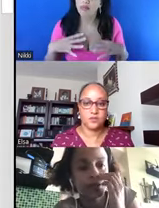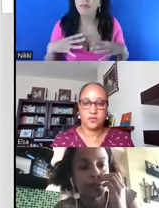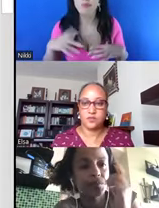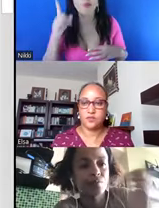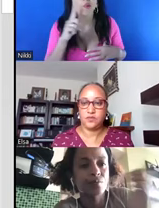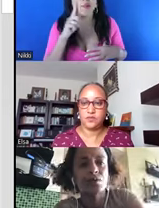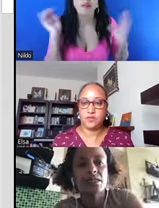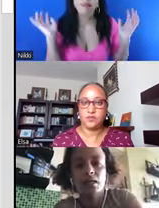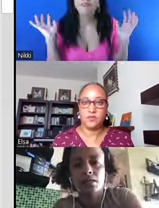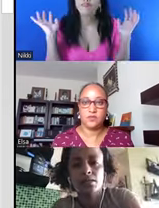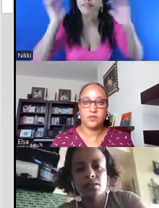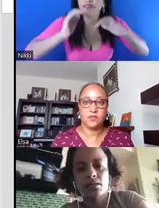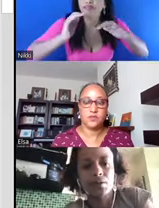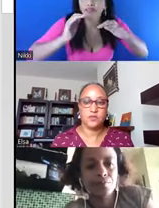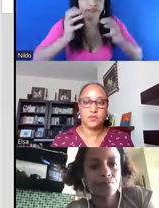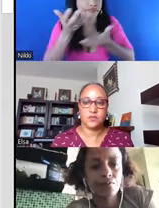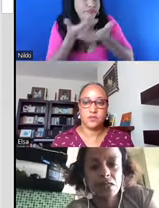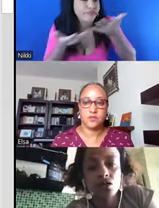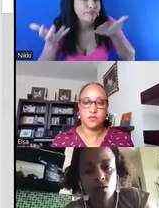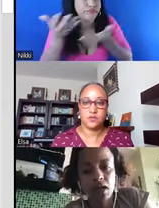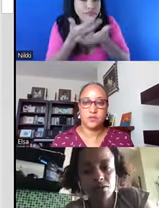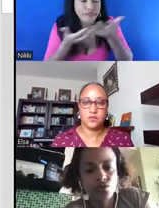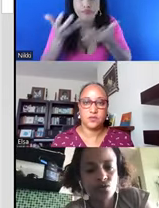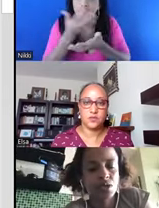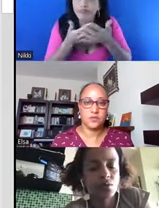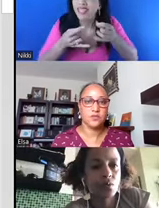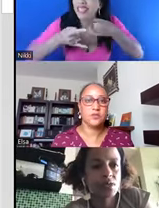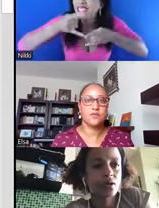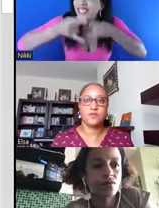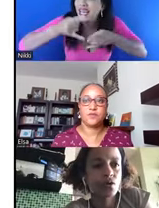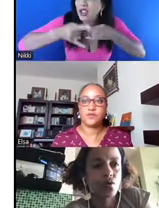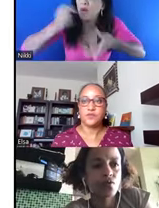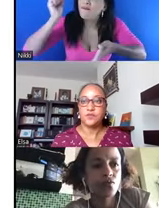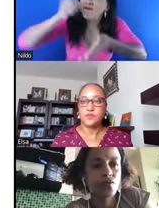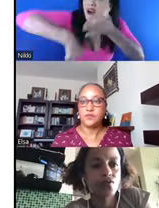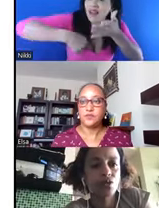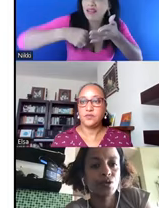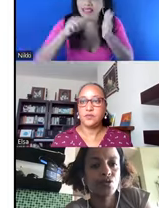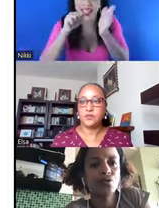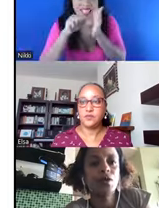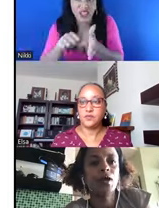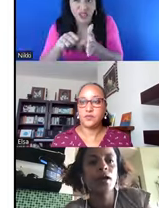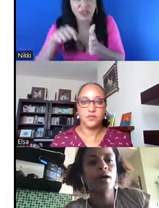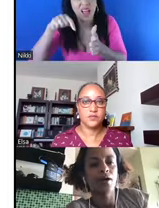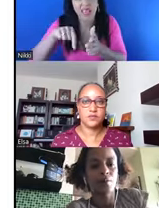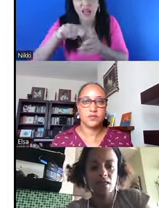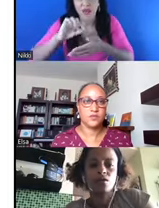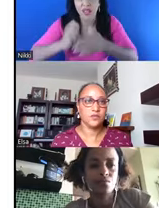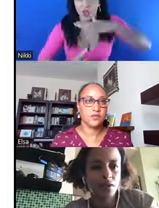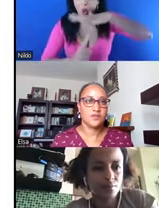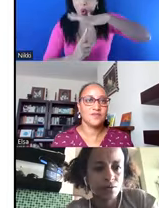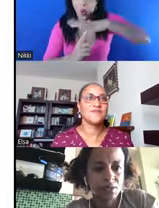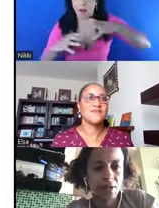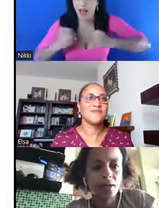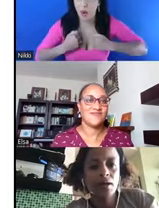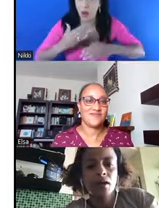together to discuss sexual violence issues. was always kind of the core of what we do. Thank you.